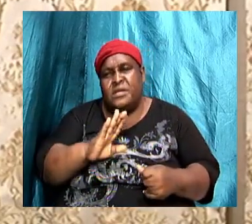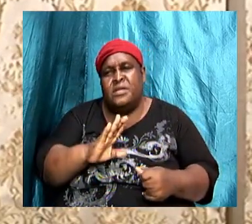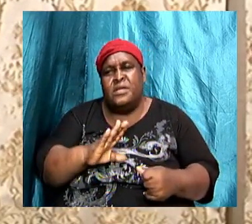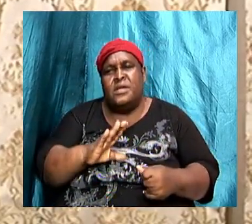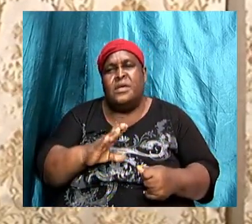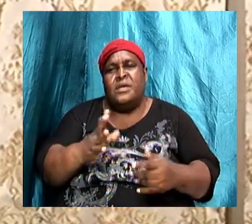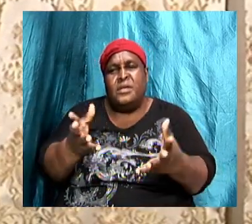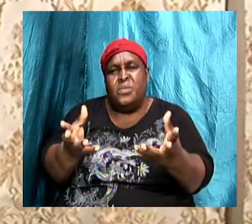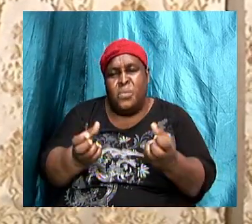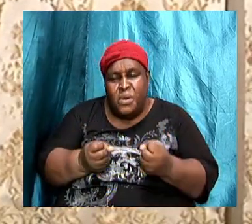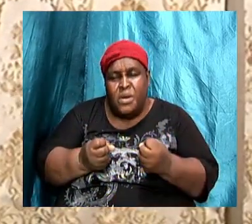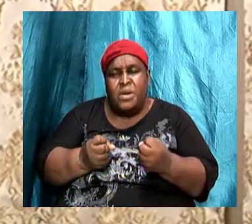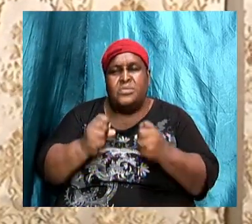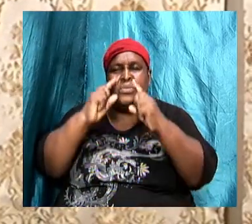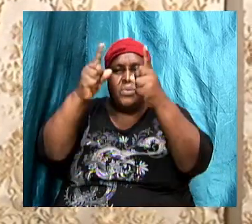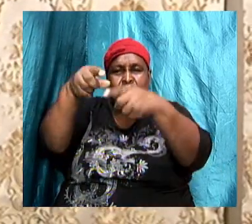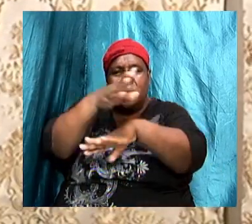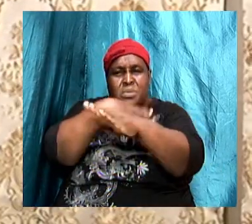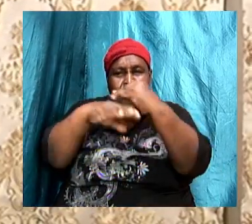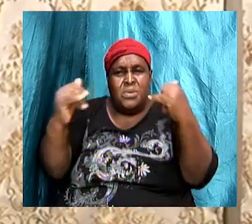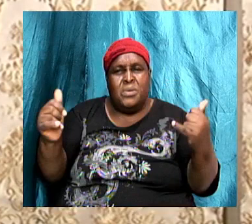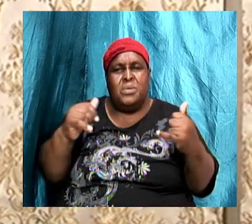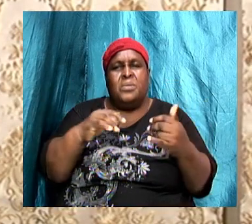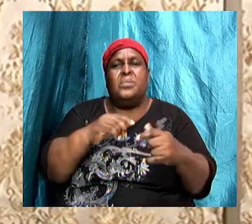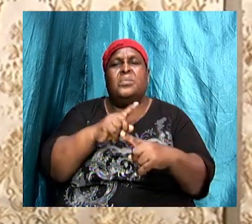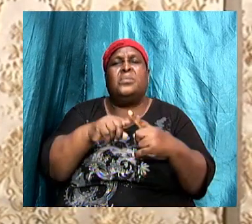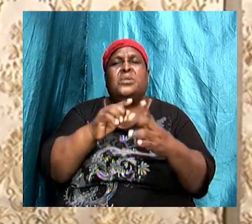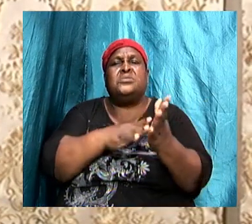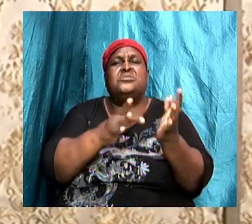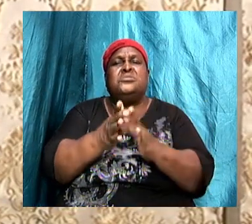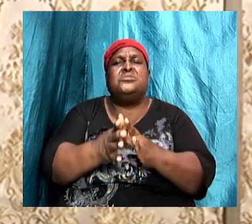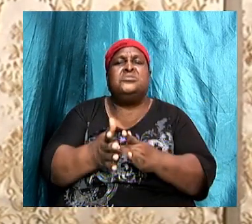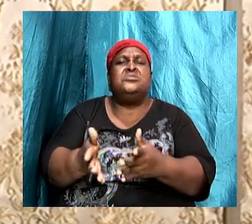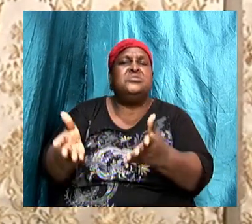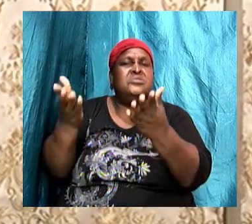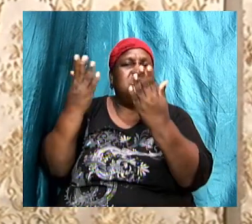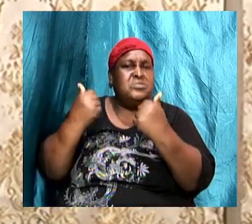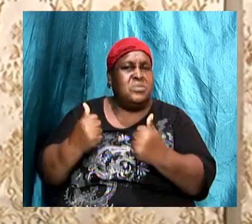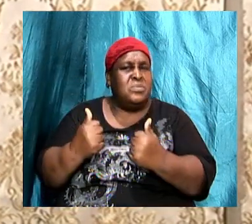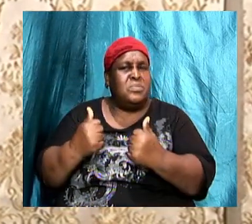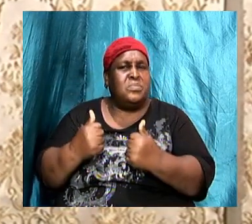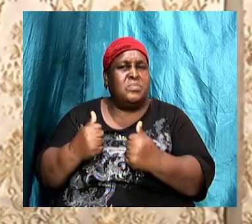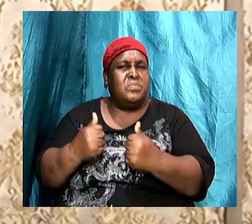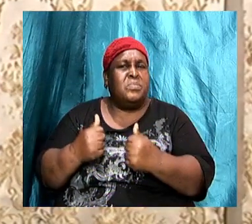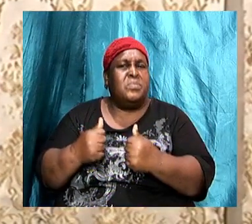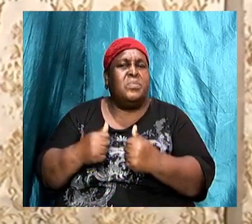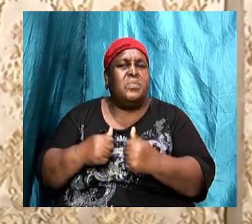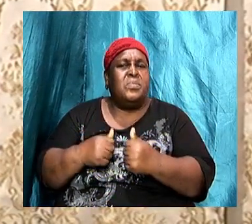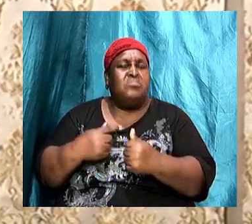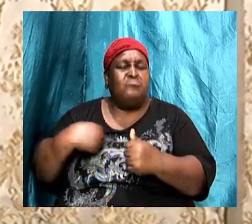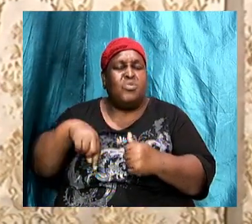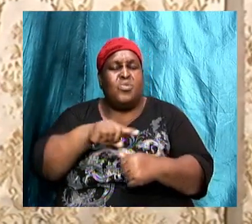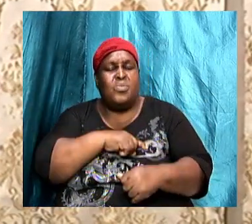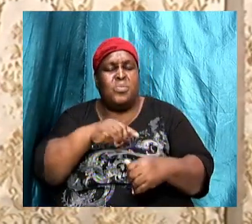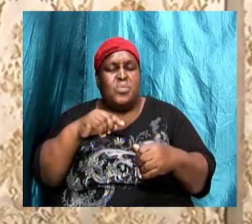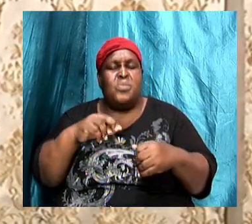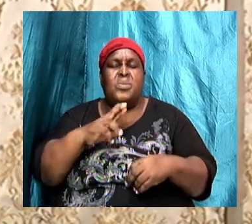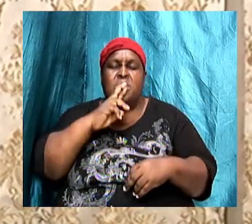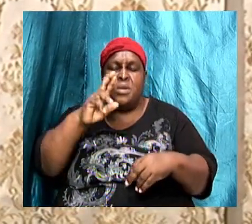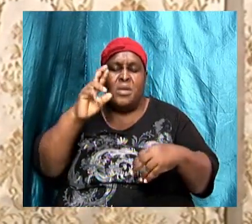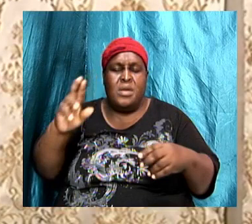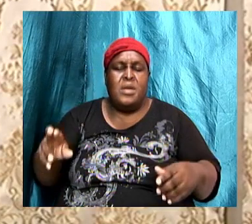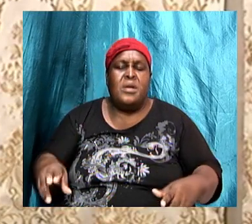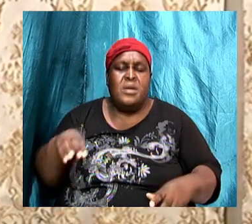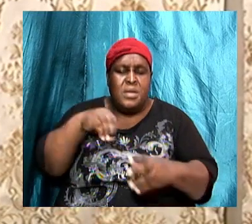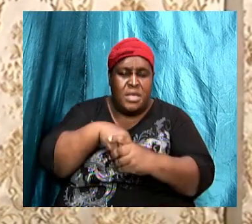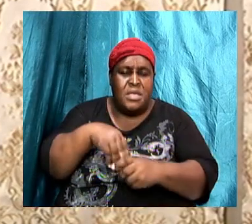Jesus returns to this earth. Listen, we are in the kingdom for such a time as this.